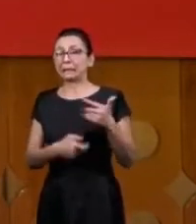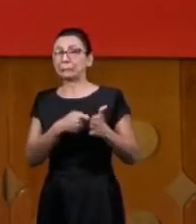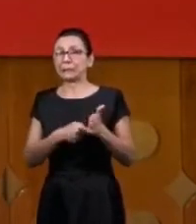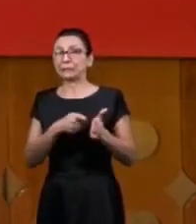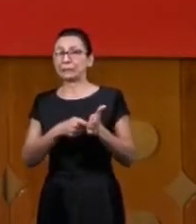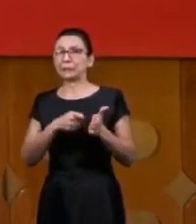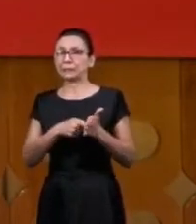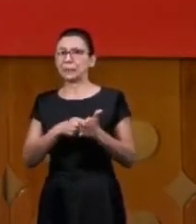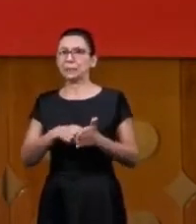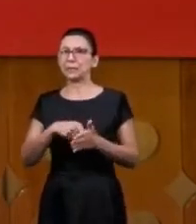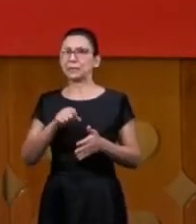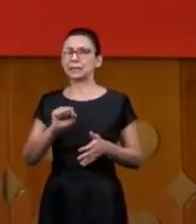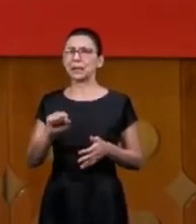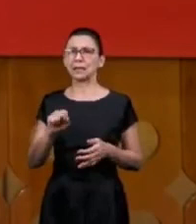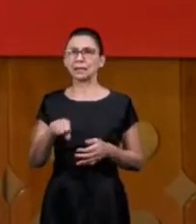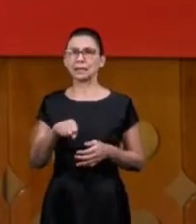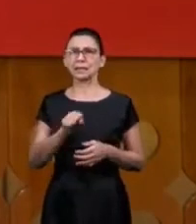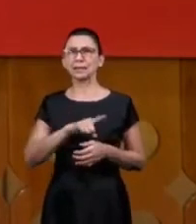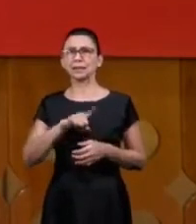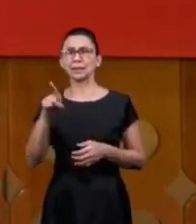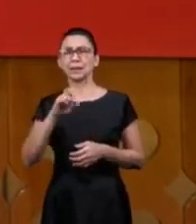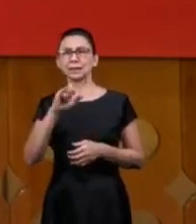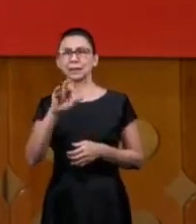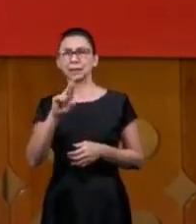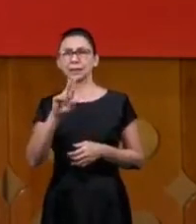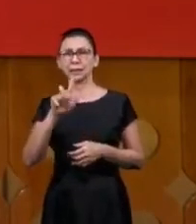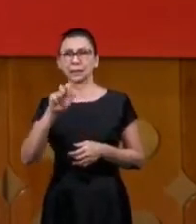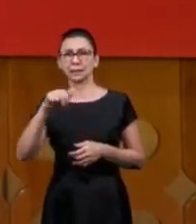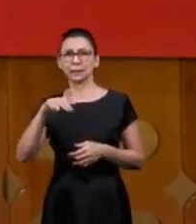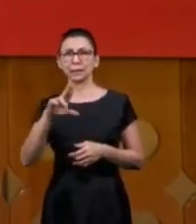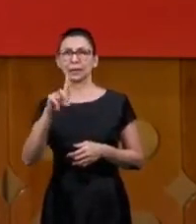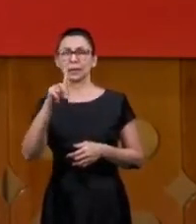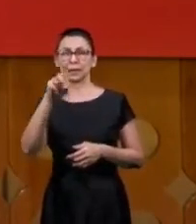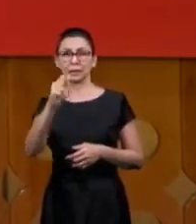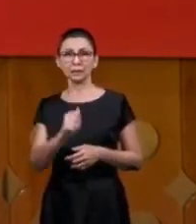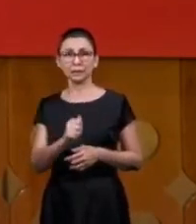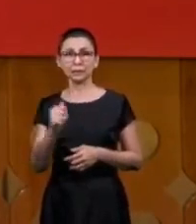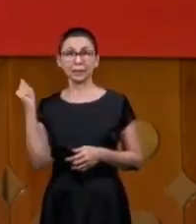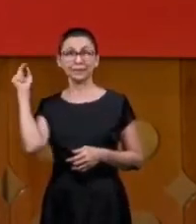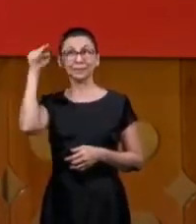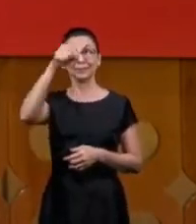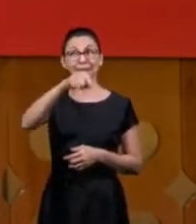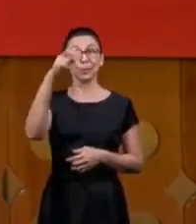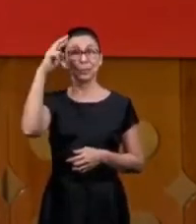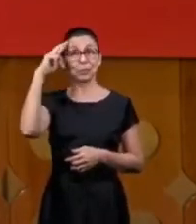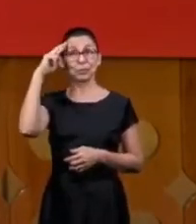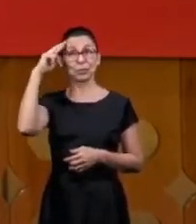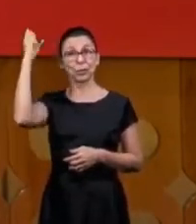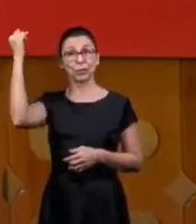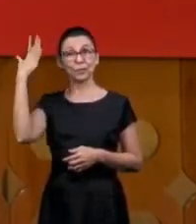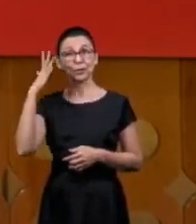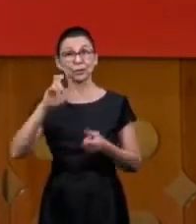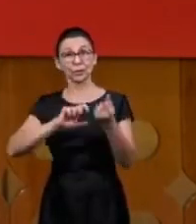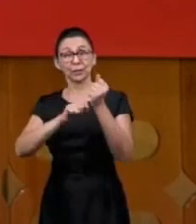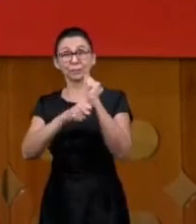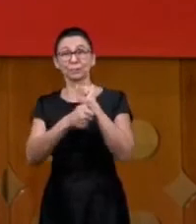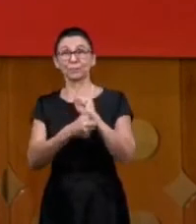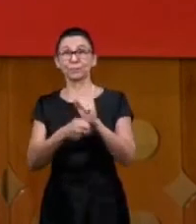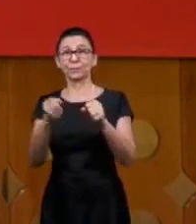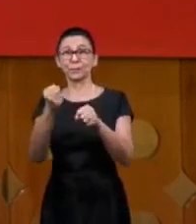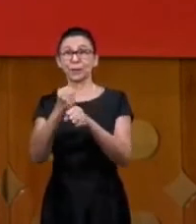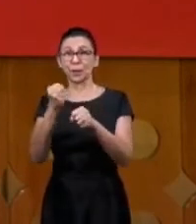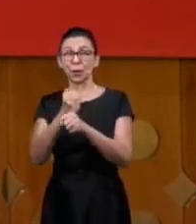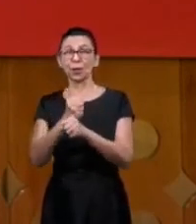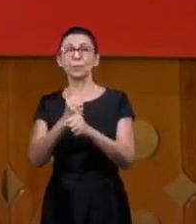this is it purify yourselves in Ireland this work is a mystery it's a secret because it is